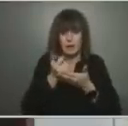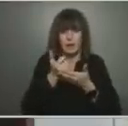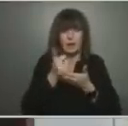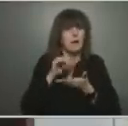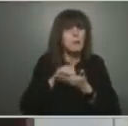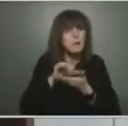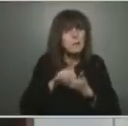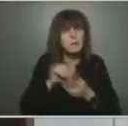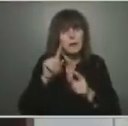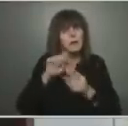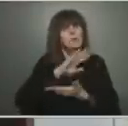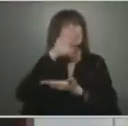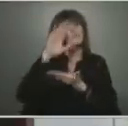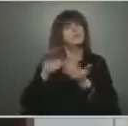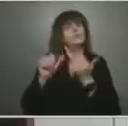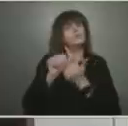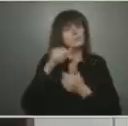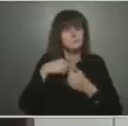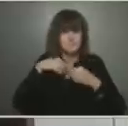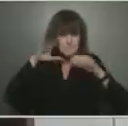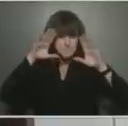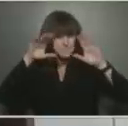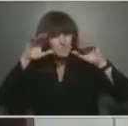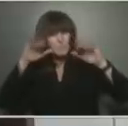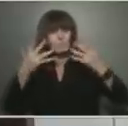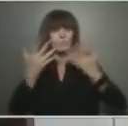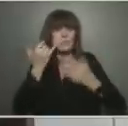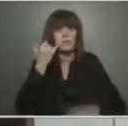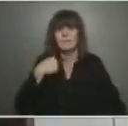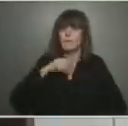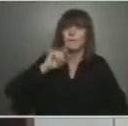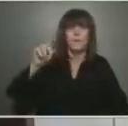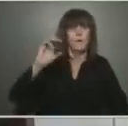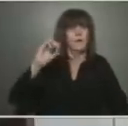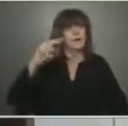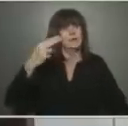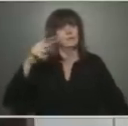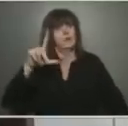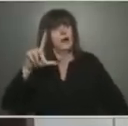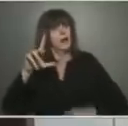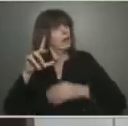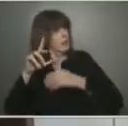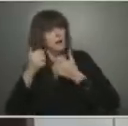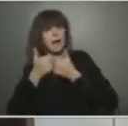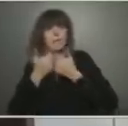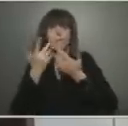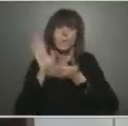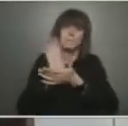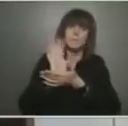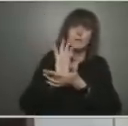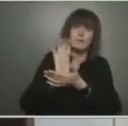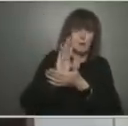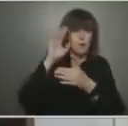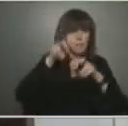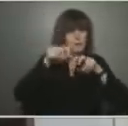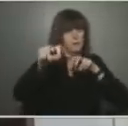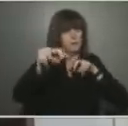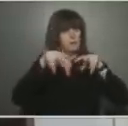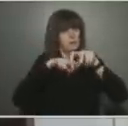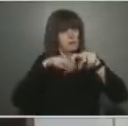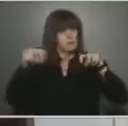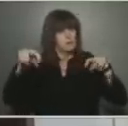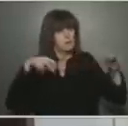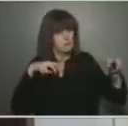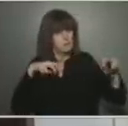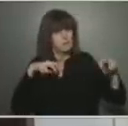an OHL game that you'll be distanced. And that you'll enjoy the environment and that we'll be able to increase the number of